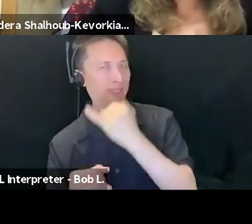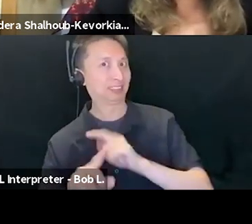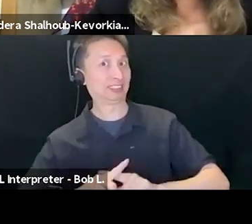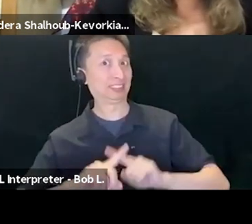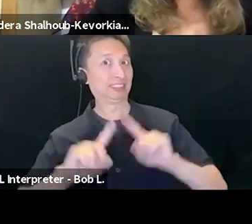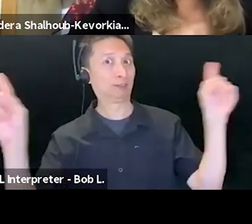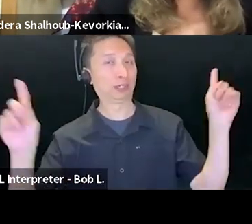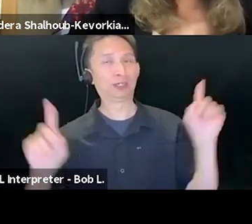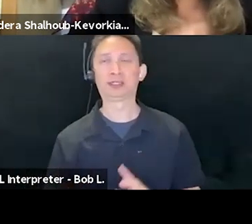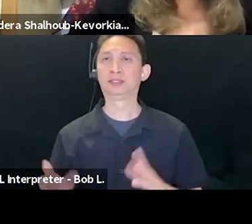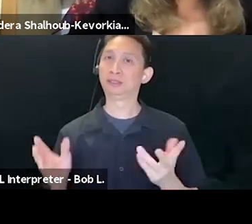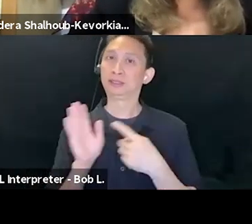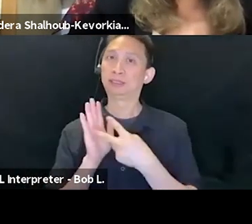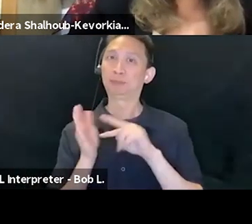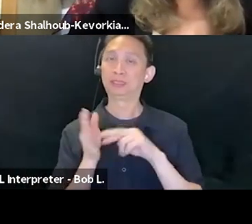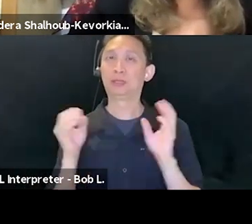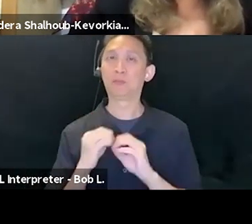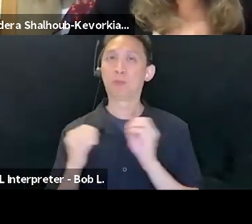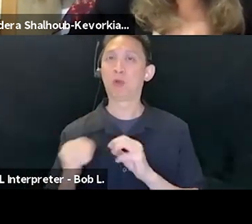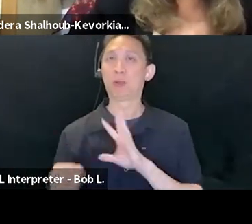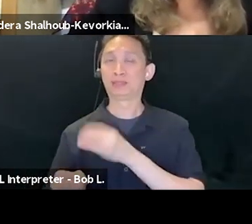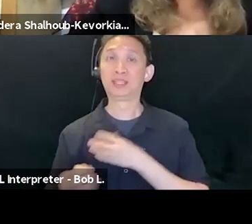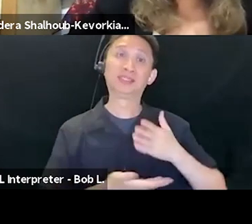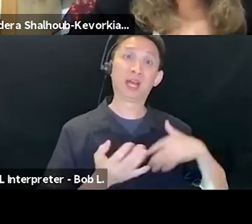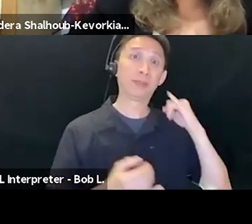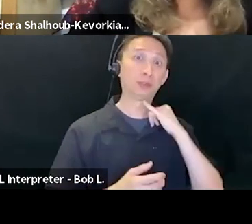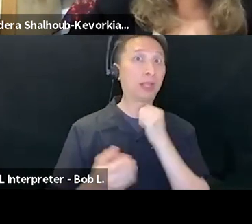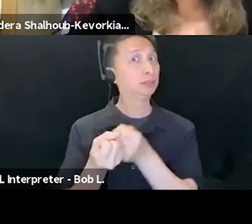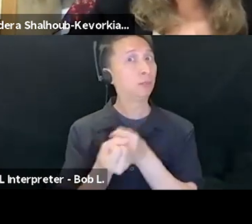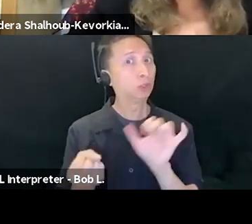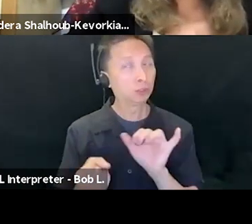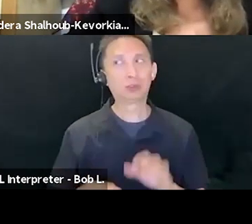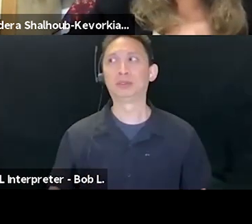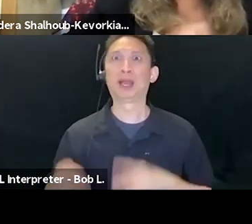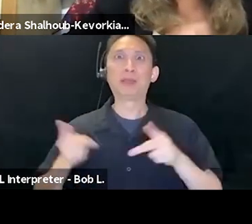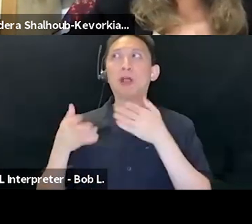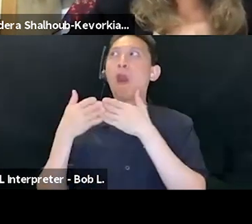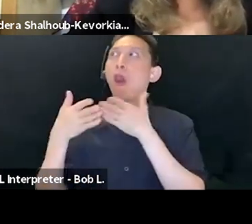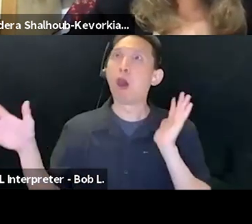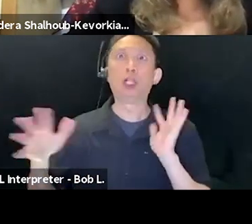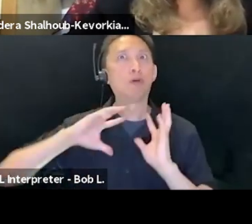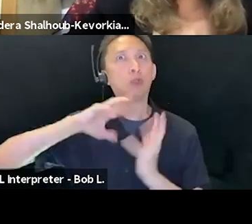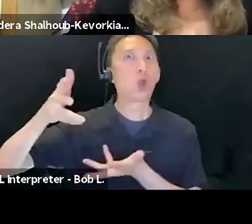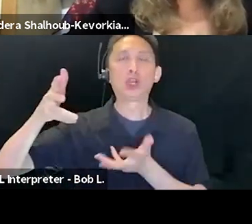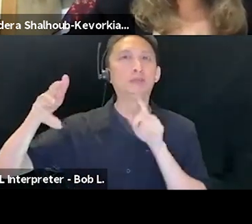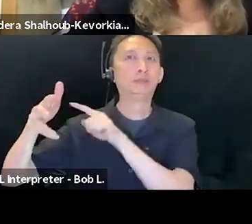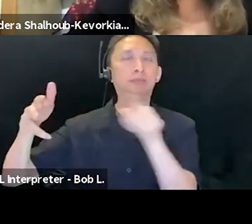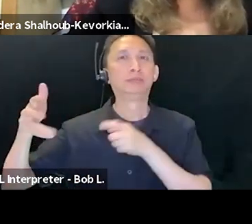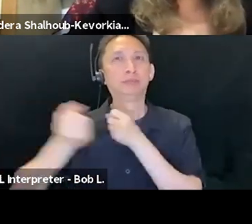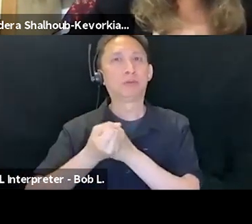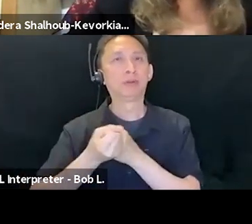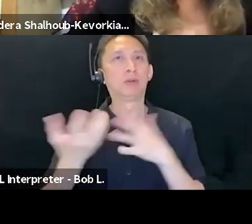for more and more Palestinians, I think, and even some Israelis at this point too, and people clearly around the world as well, a single state